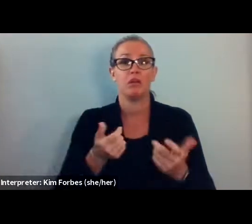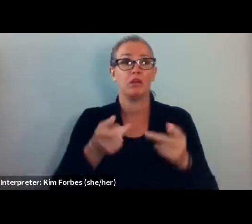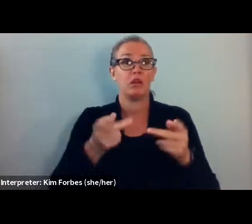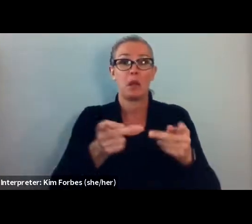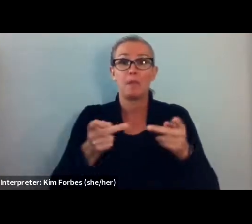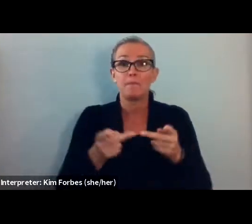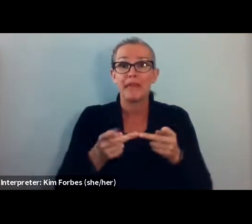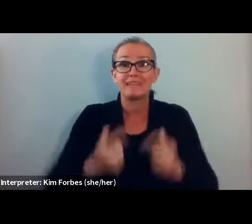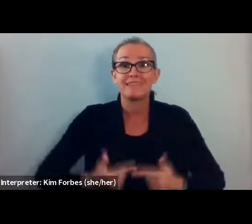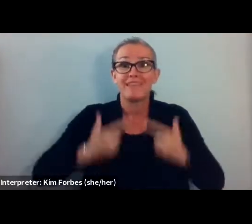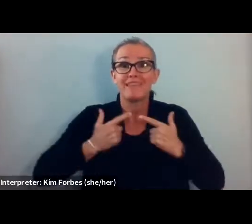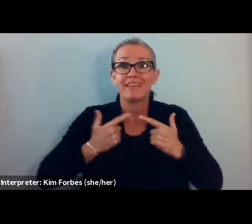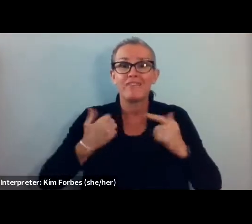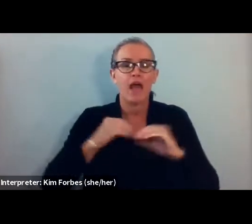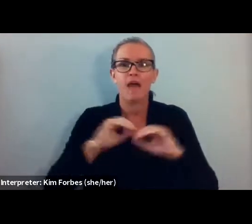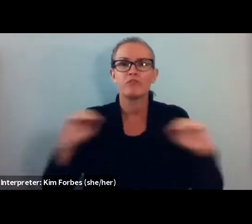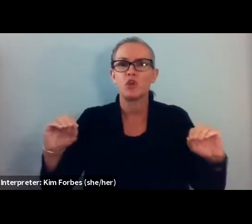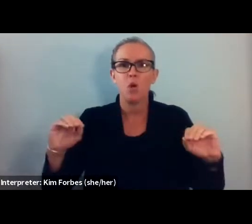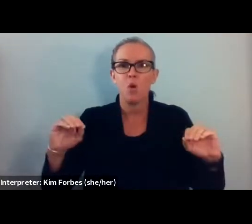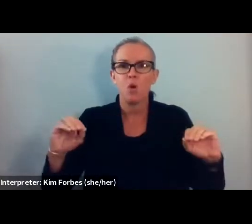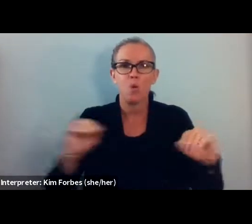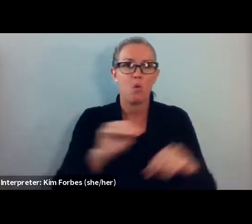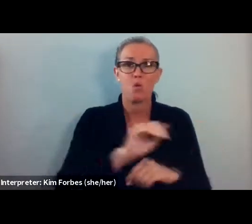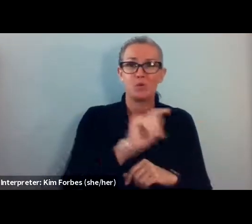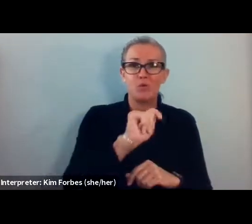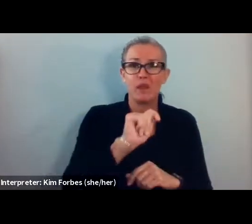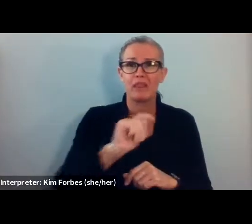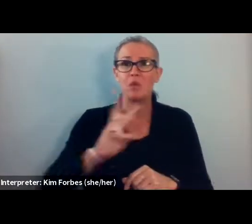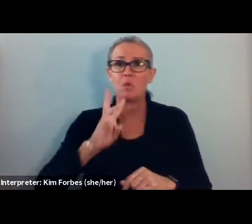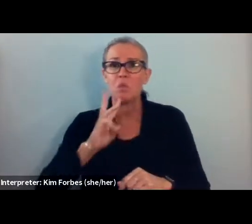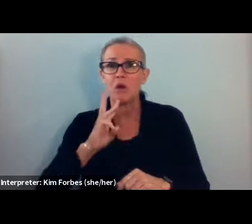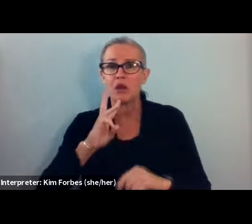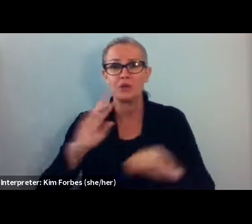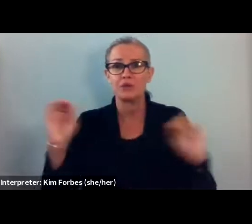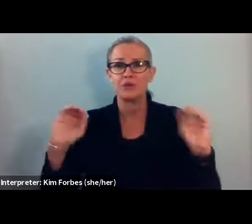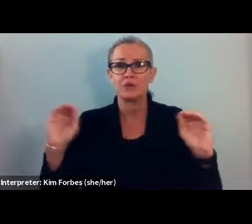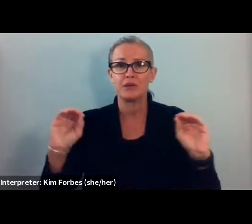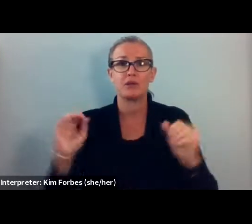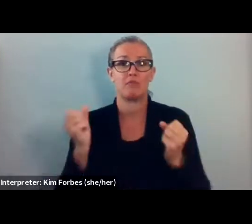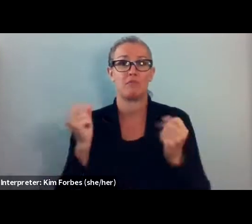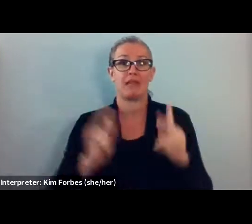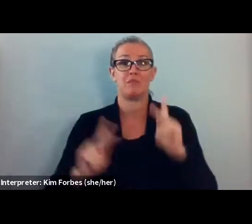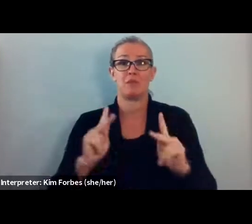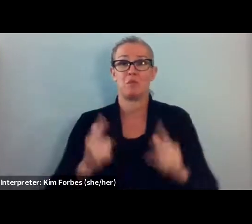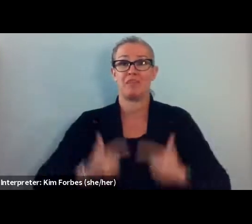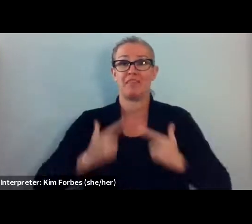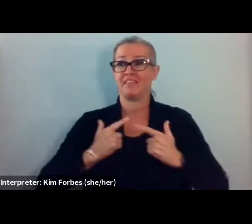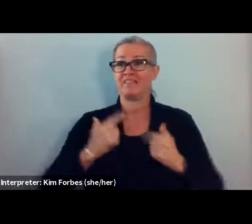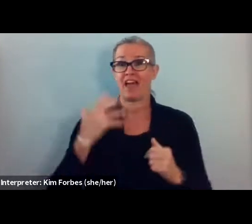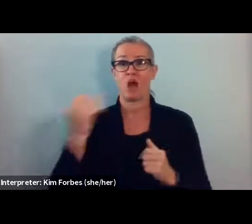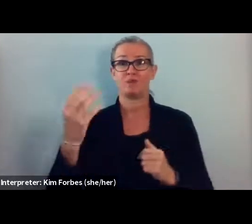water, indoor plumbing. A significant portion of people are living in outdoor encampments. And